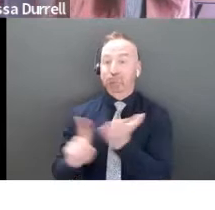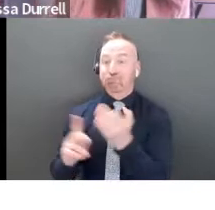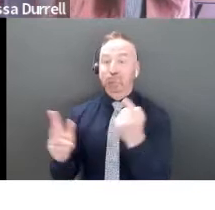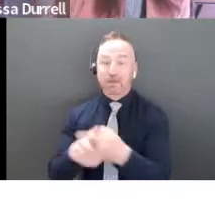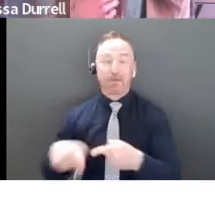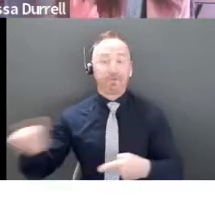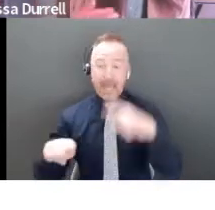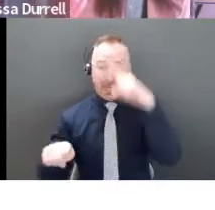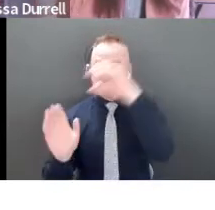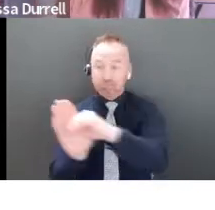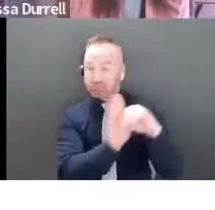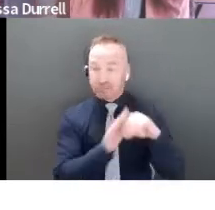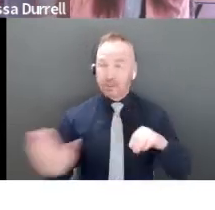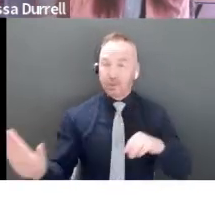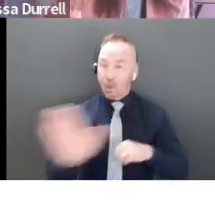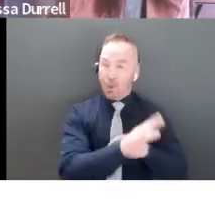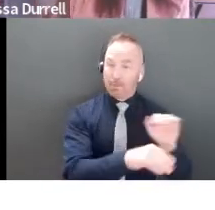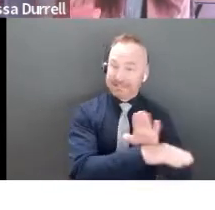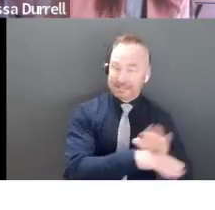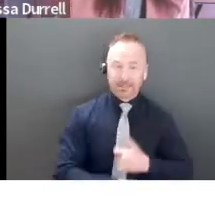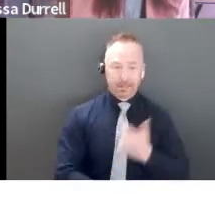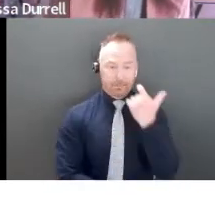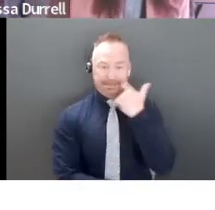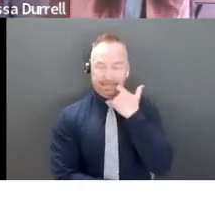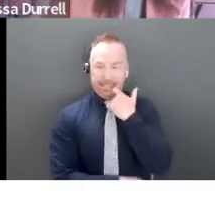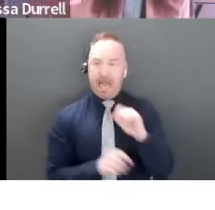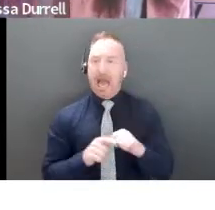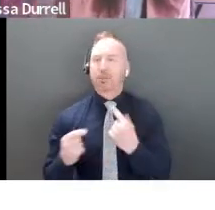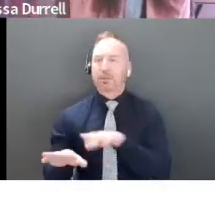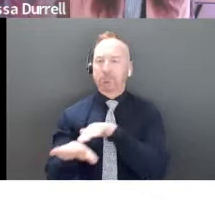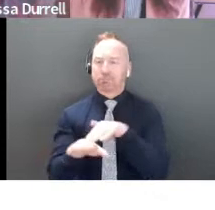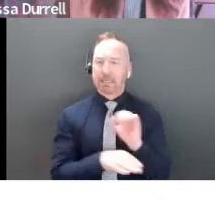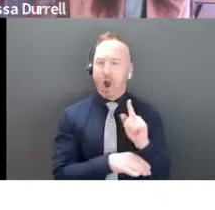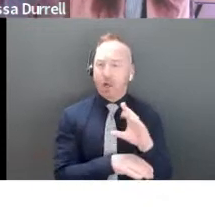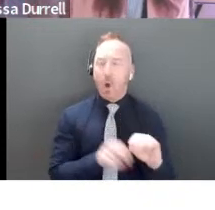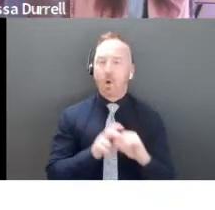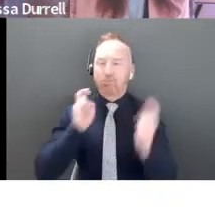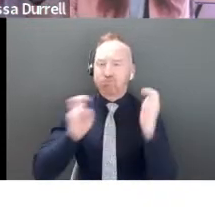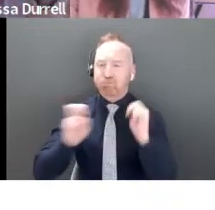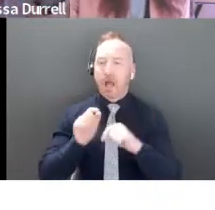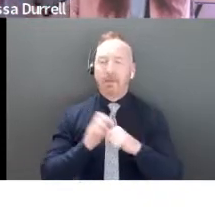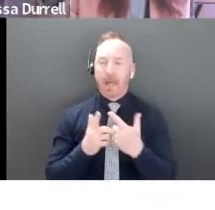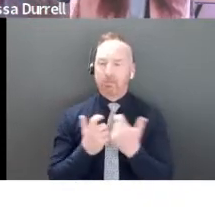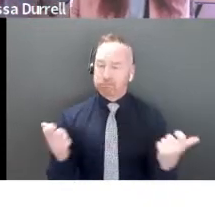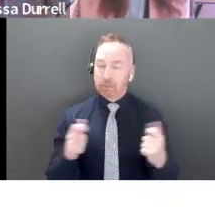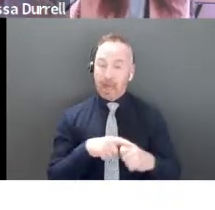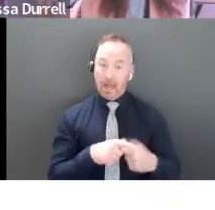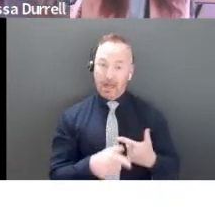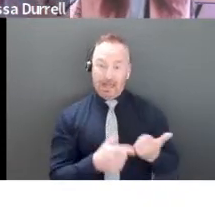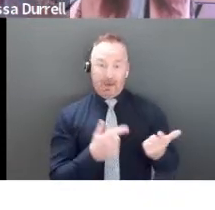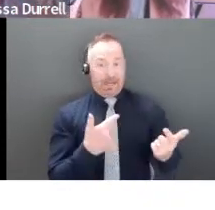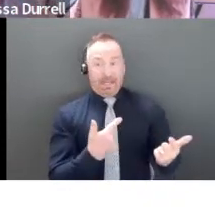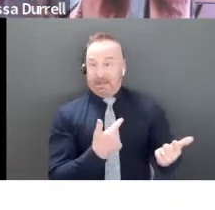and they're in, uh, the cargo industry, the trucking freight, all that kind of stuff. I know this much